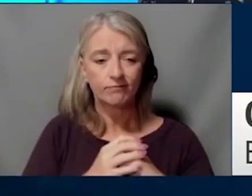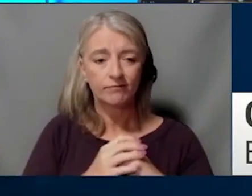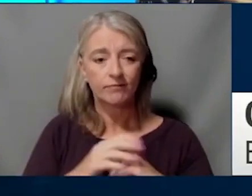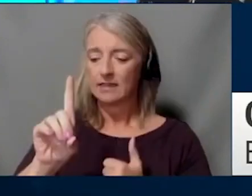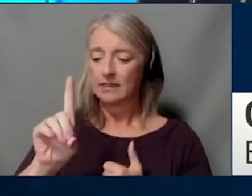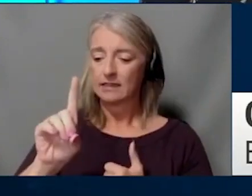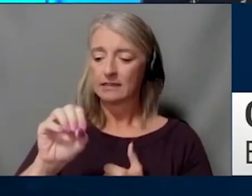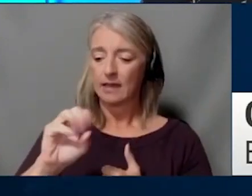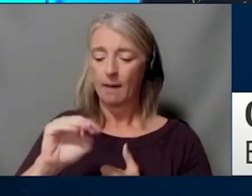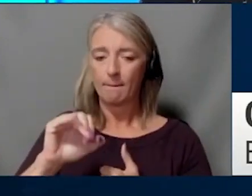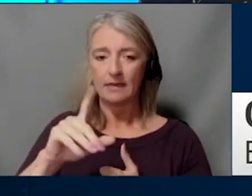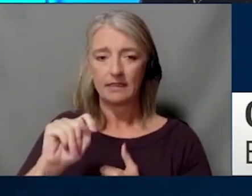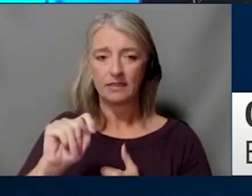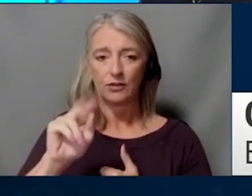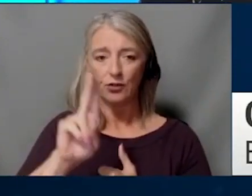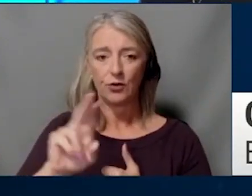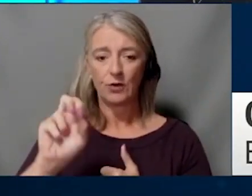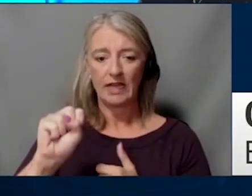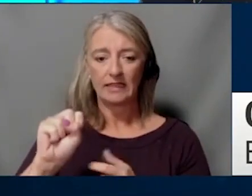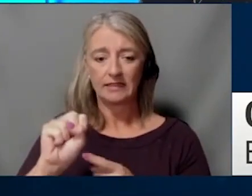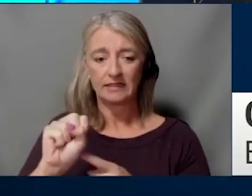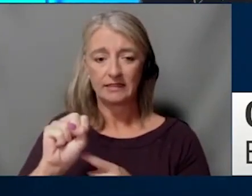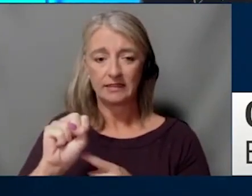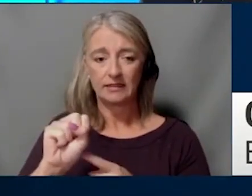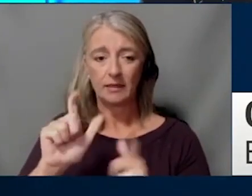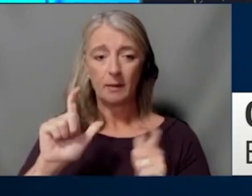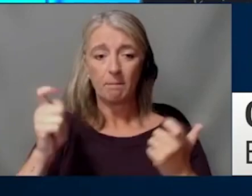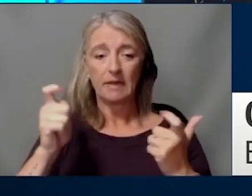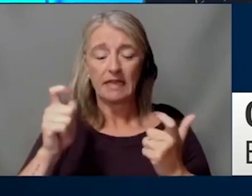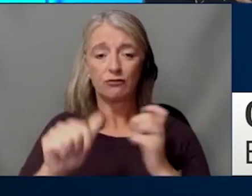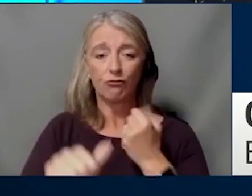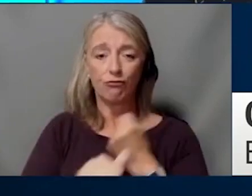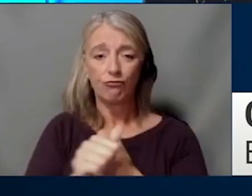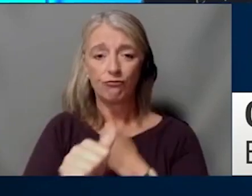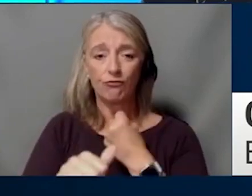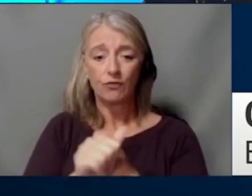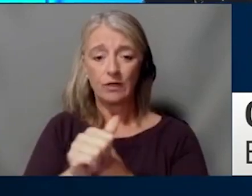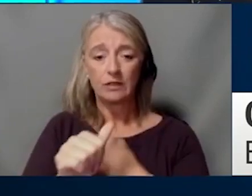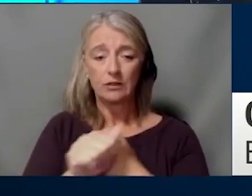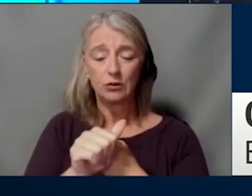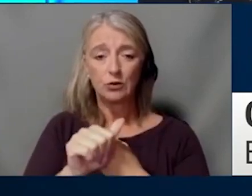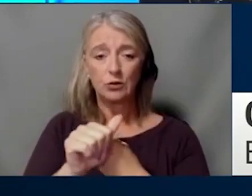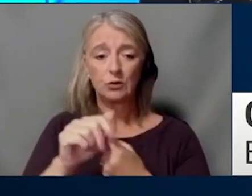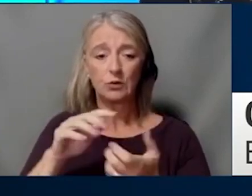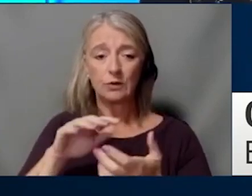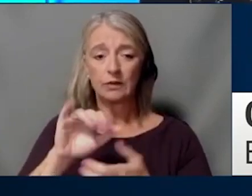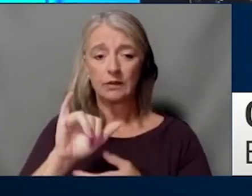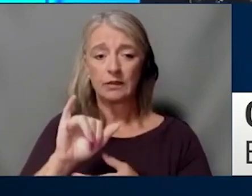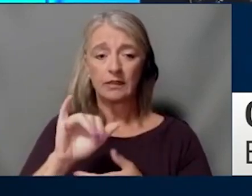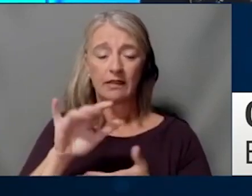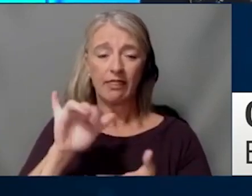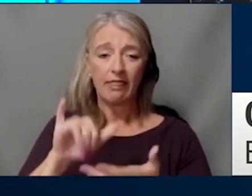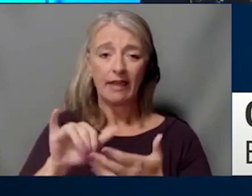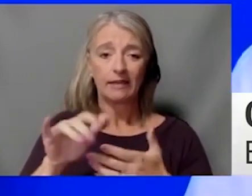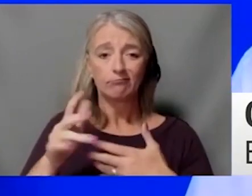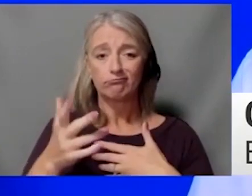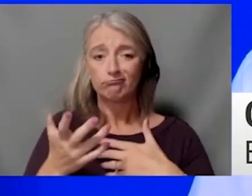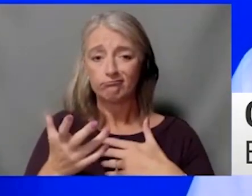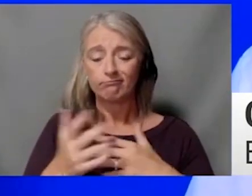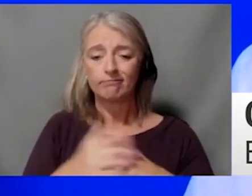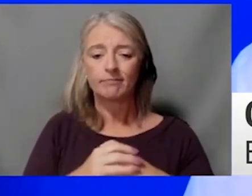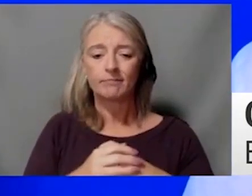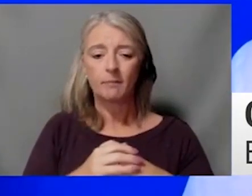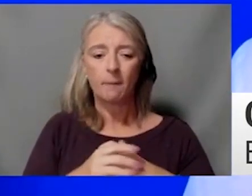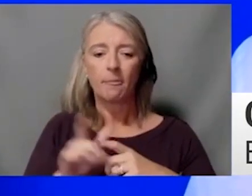So they're saying that this may pose the biggest threat to the immune protection so far. So what do you know about that? What can you tell us? think that's a headline.